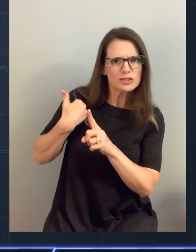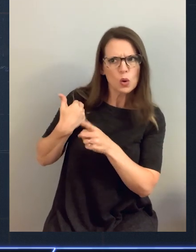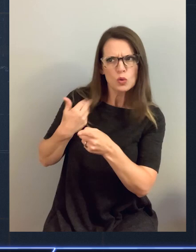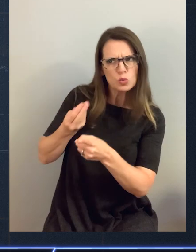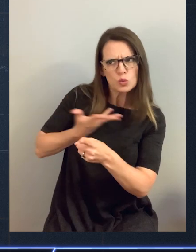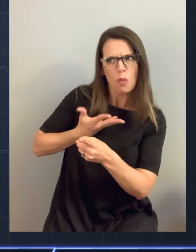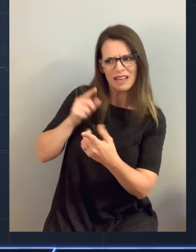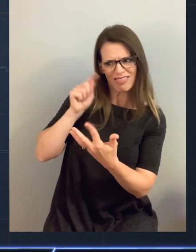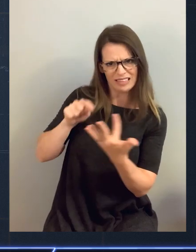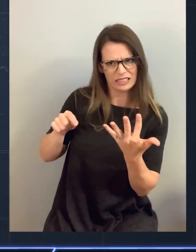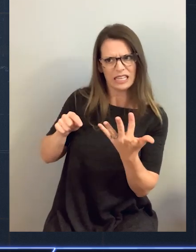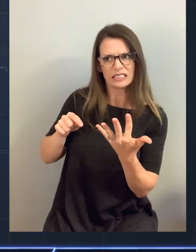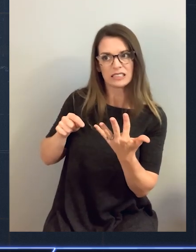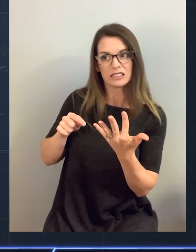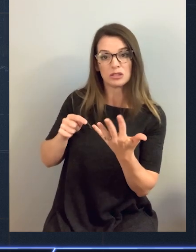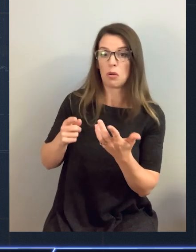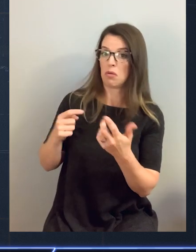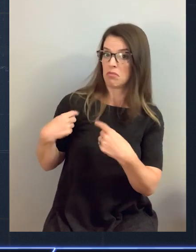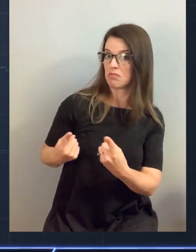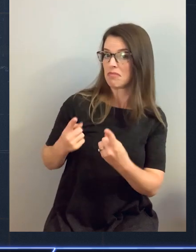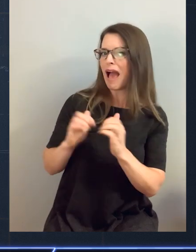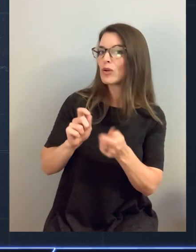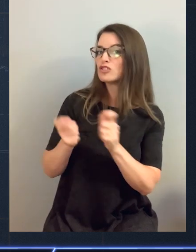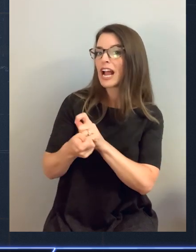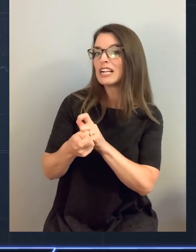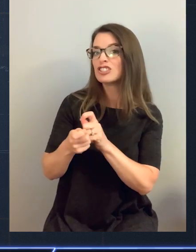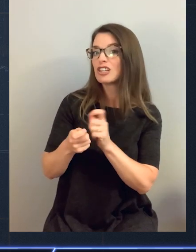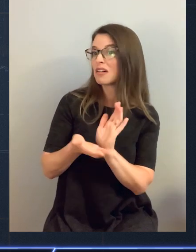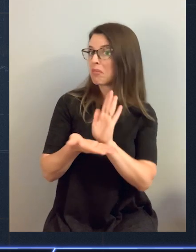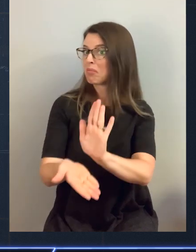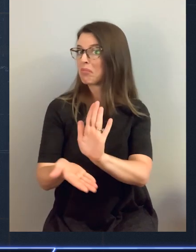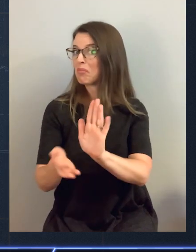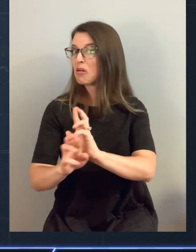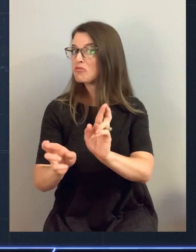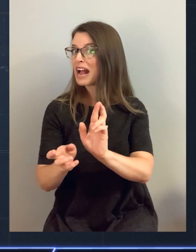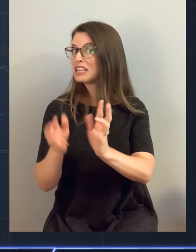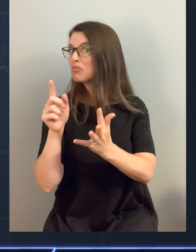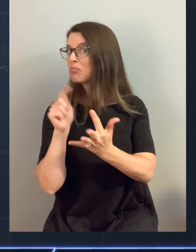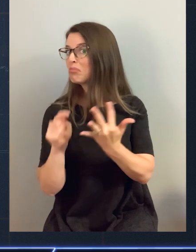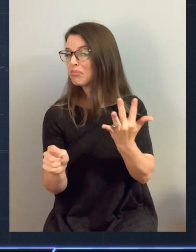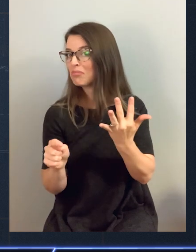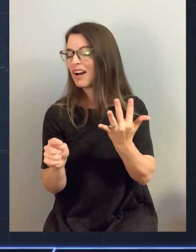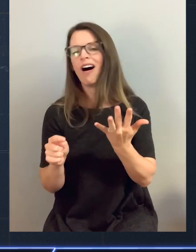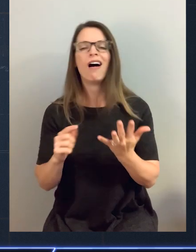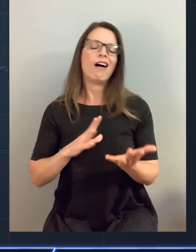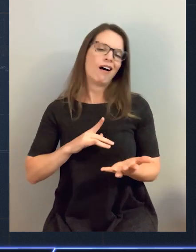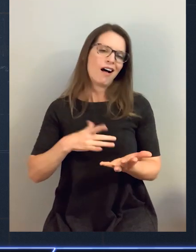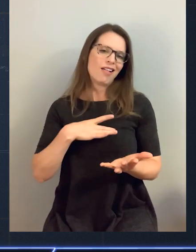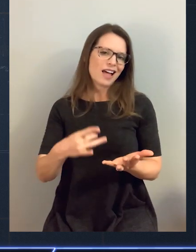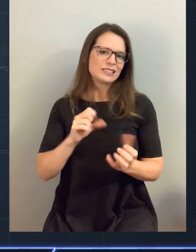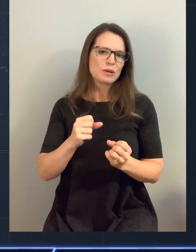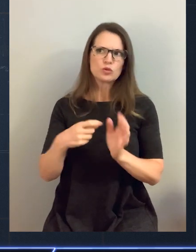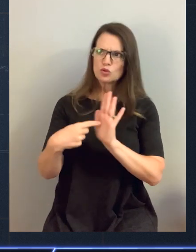how we can do better for you. And this is what we've done for you as a result. It's so awesome to be able to close that feedback